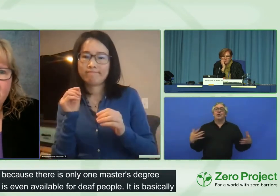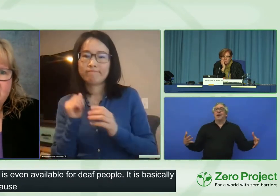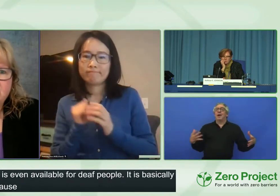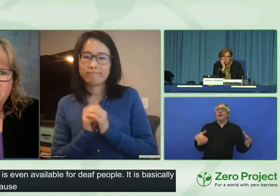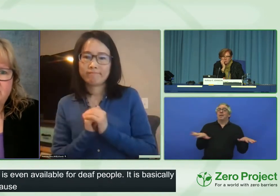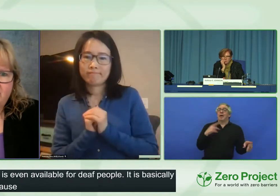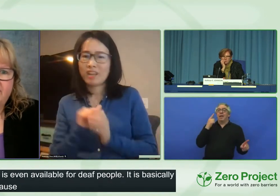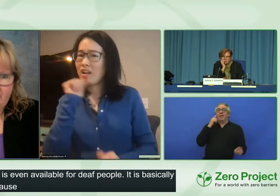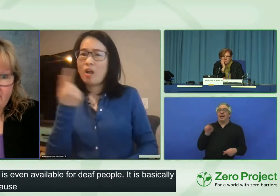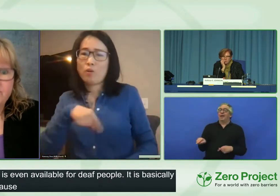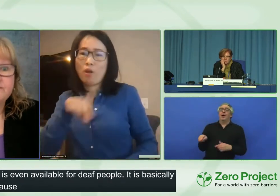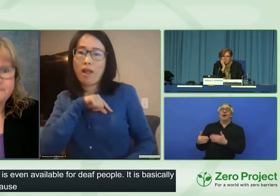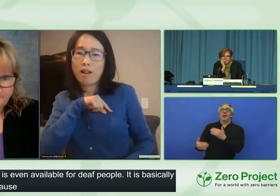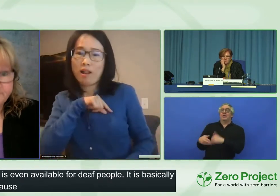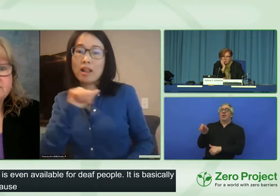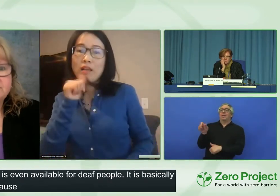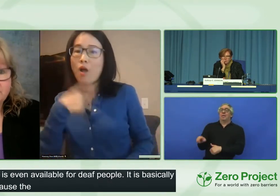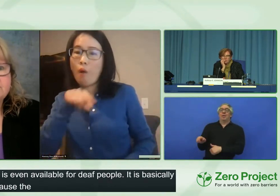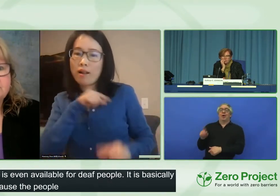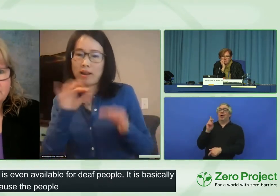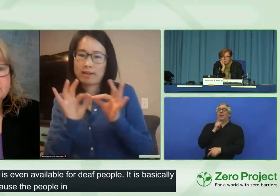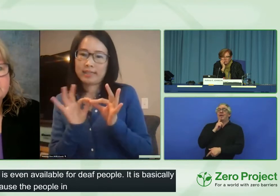general can't achieve at that level.